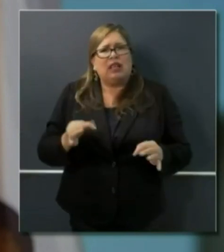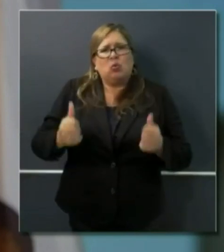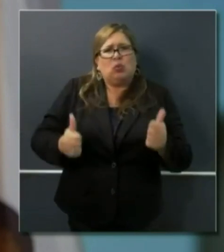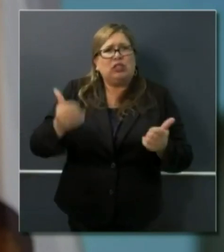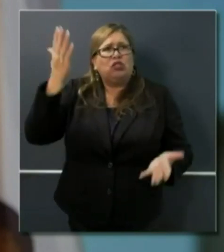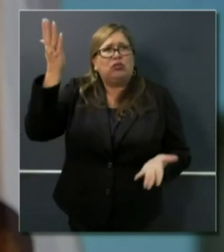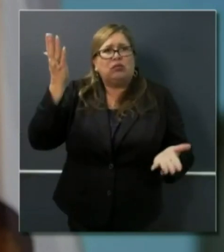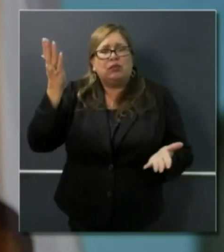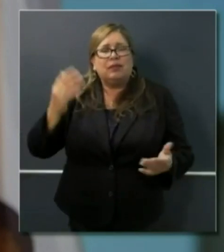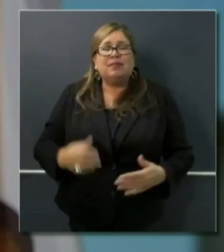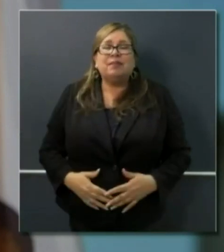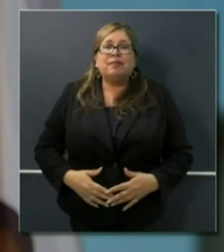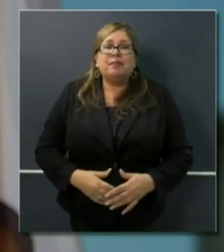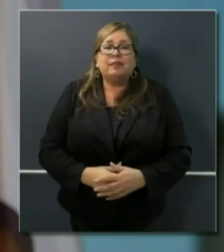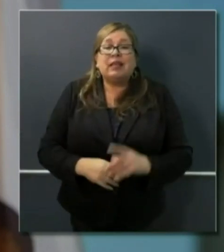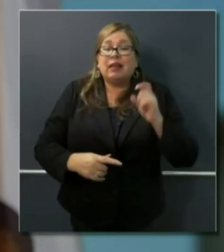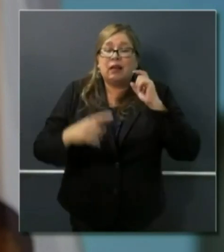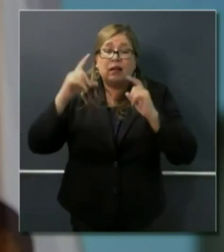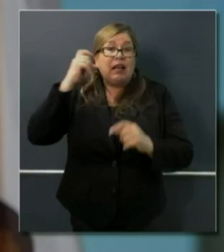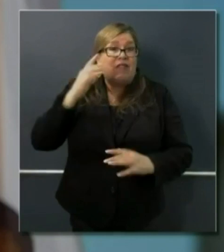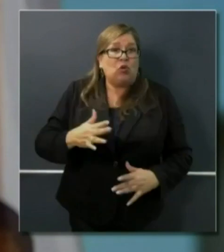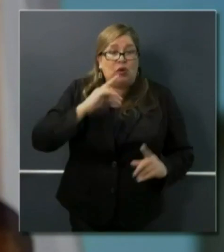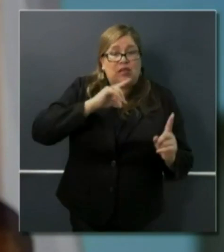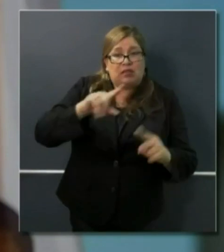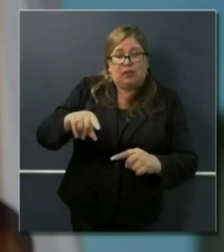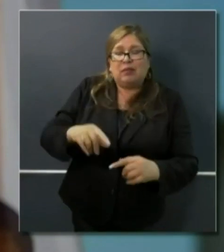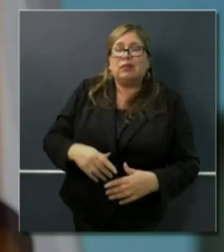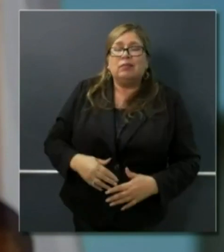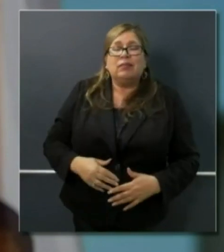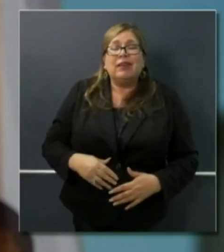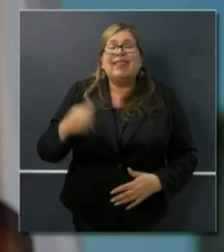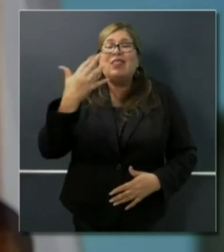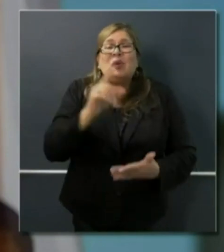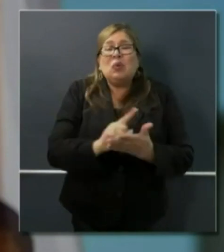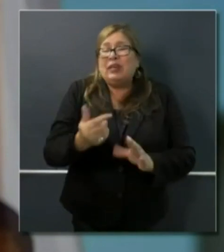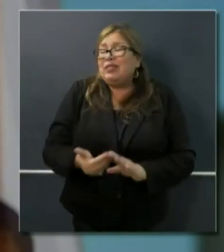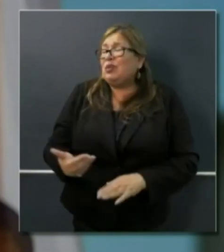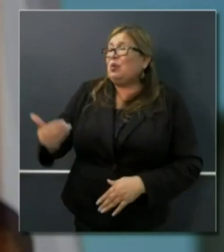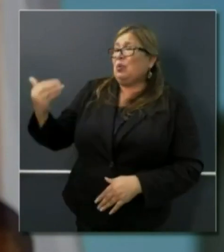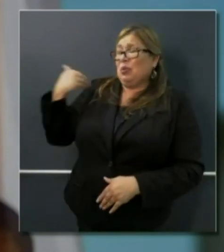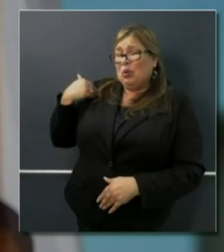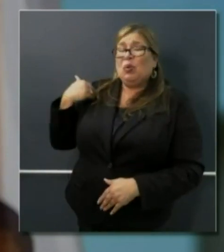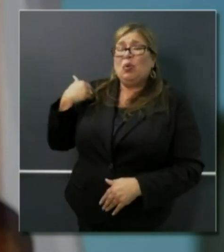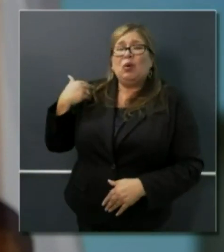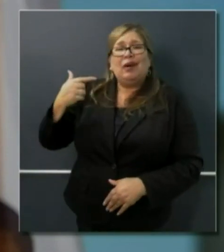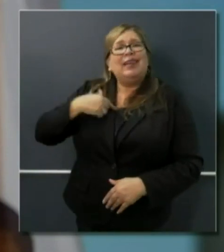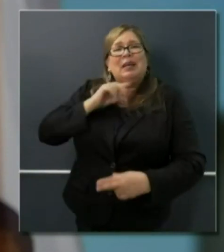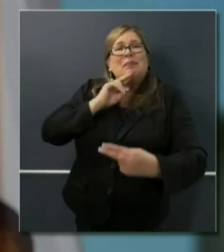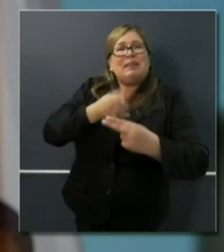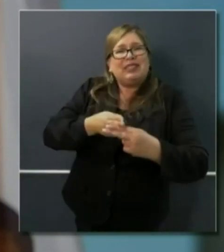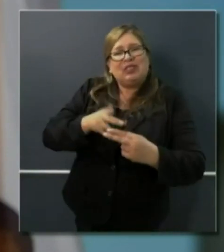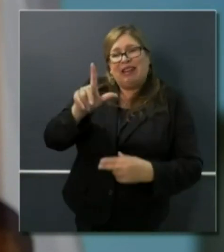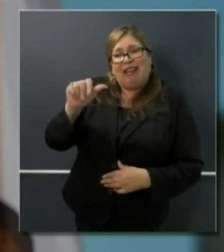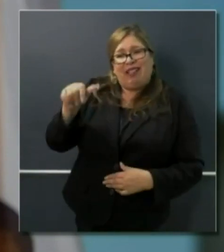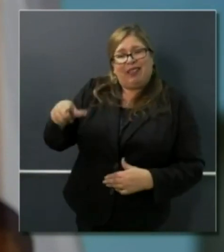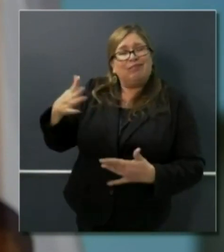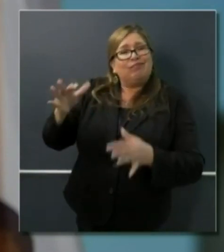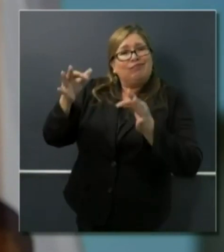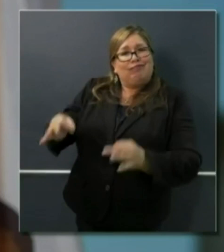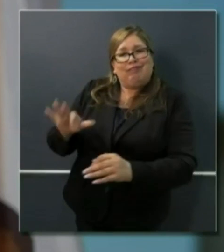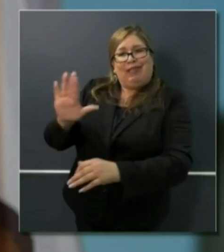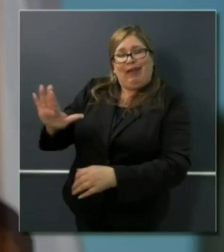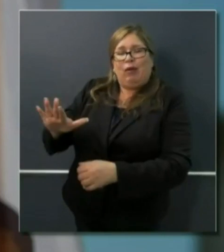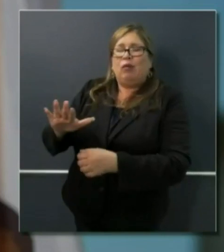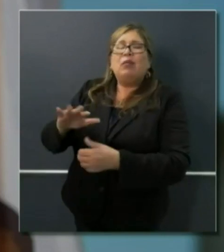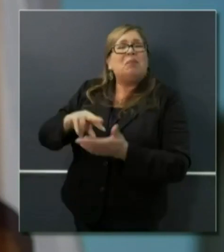asked specifically this question about L.A. County and their efforts, saying I defer to the sheriffs and their determination at the